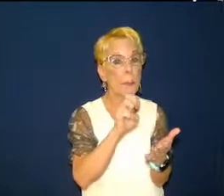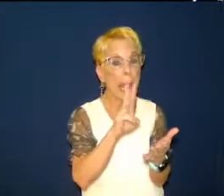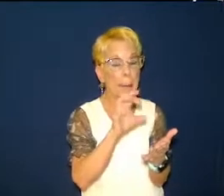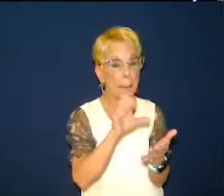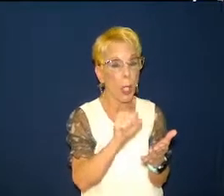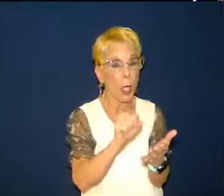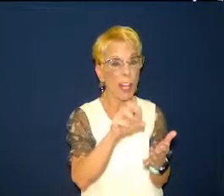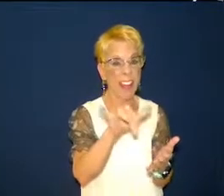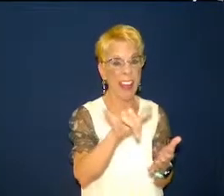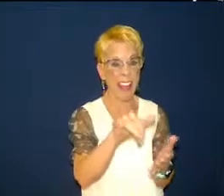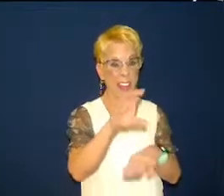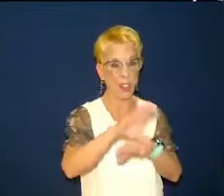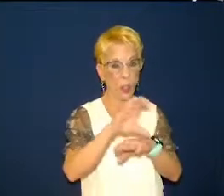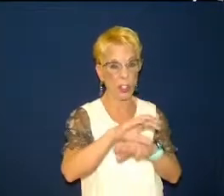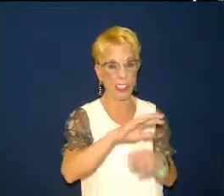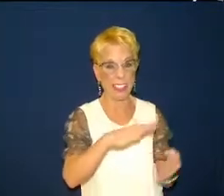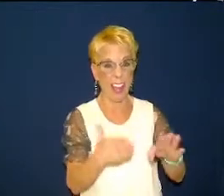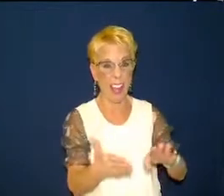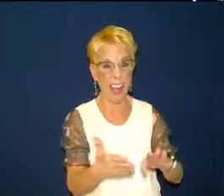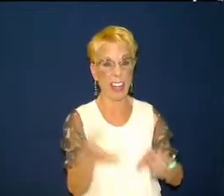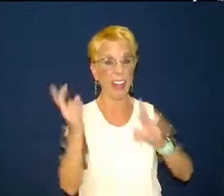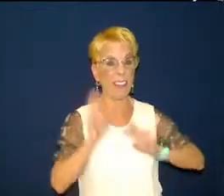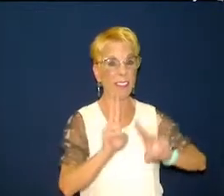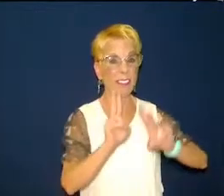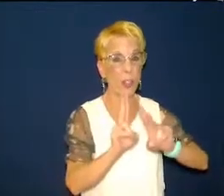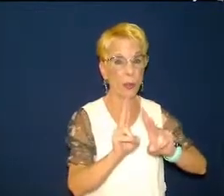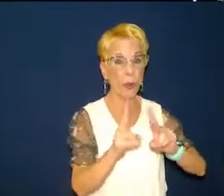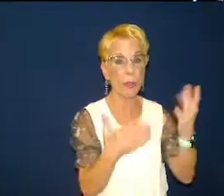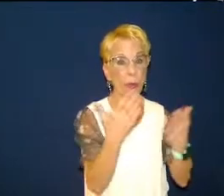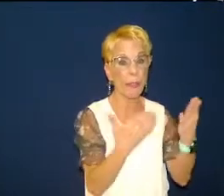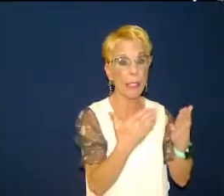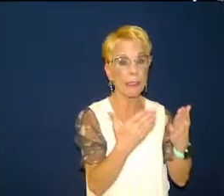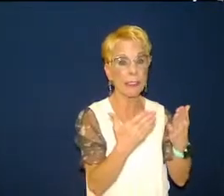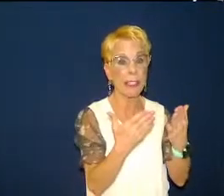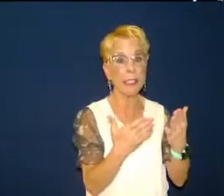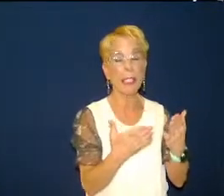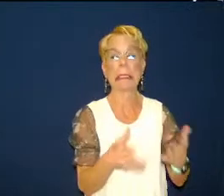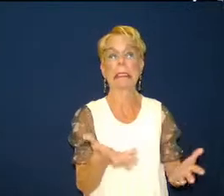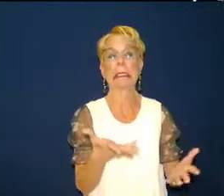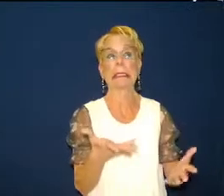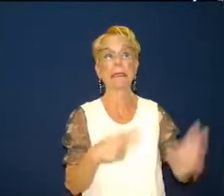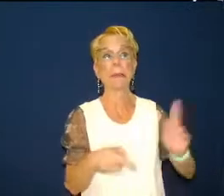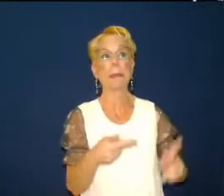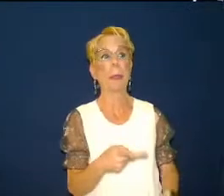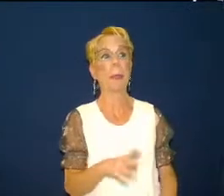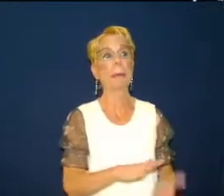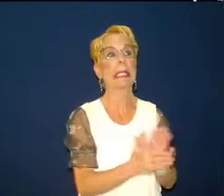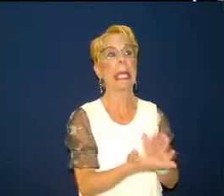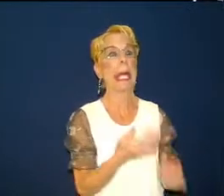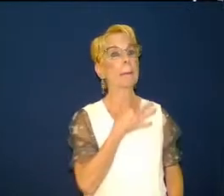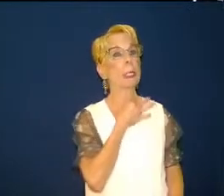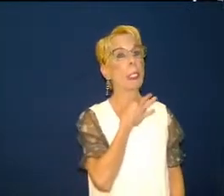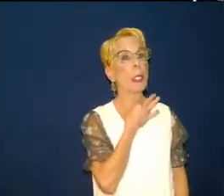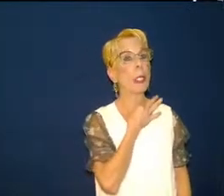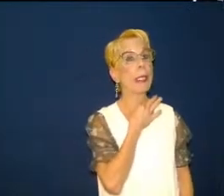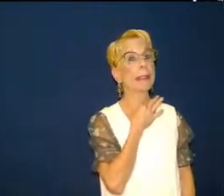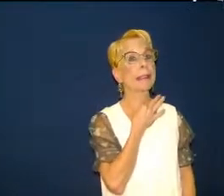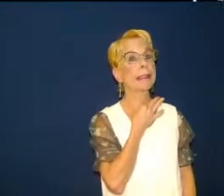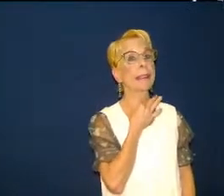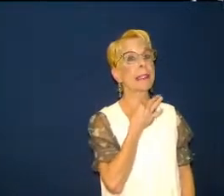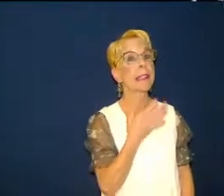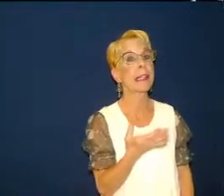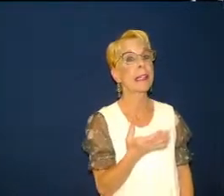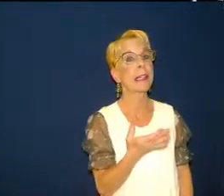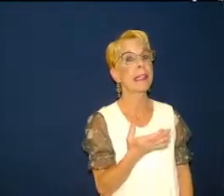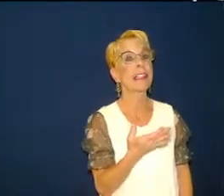so a huge crowd turned out and in front of the pulpit they saw a closed coffin it had flowers all over just like a normal